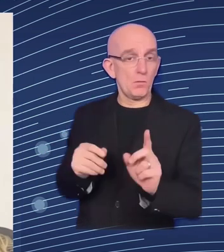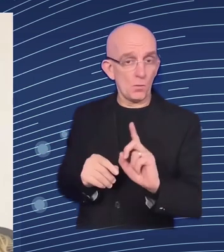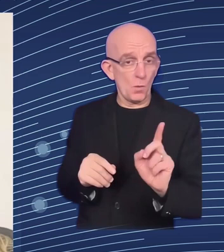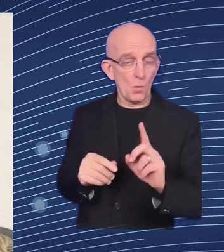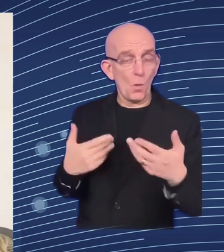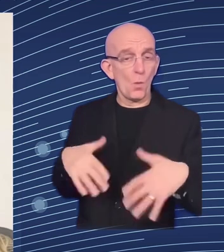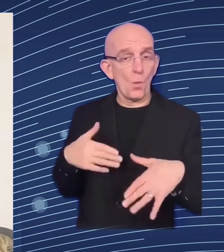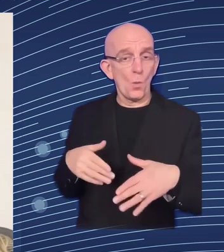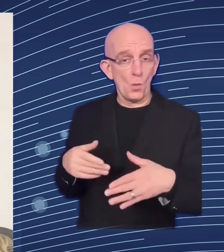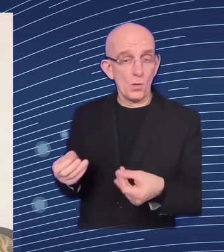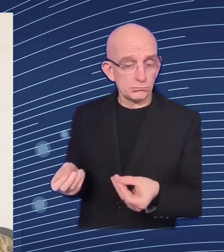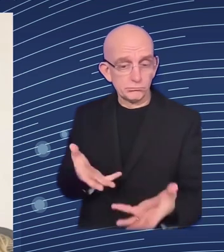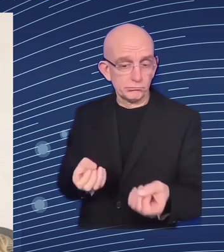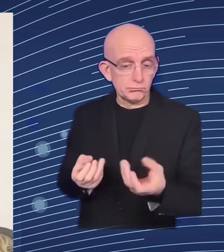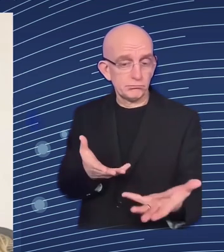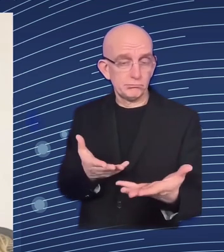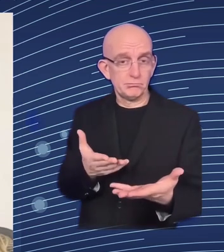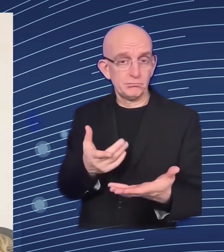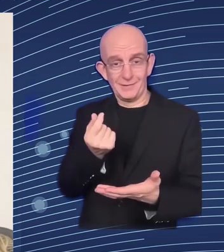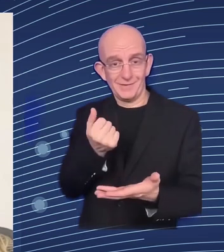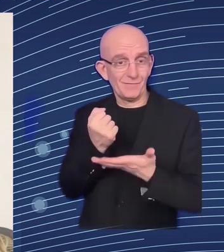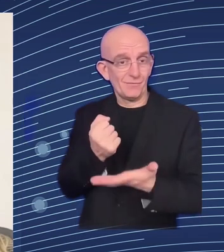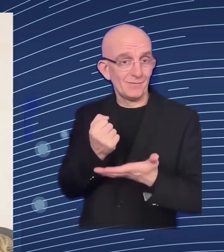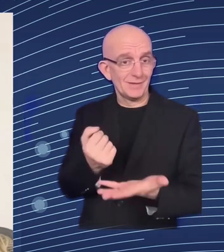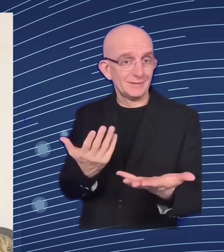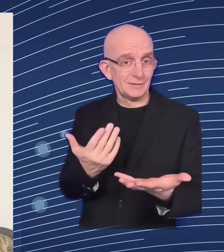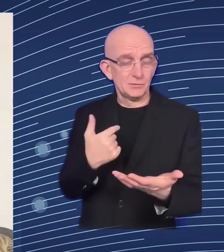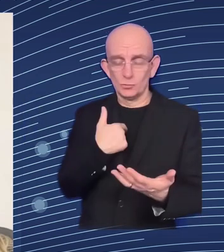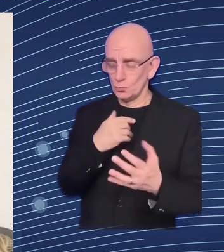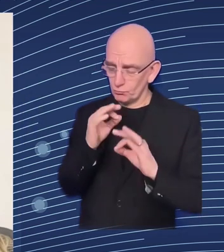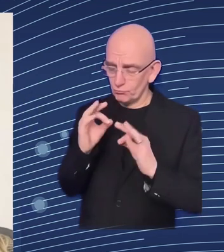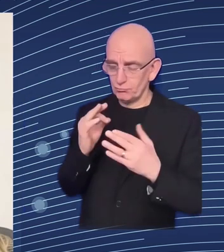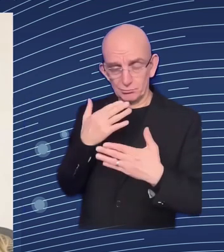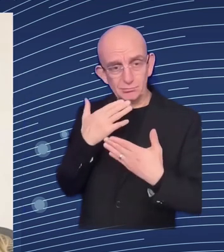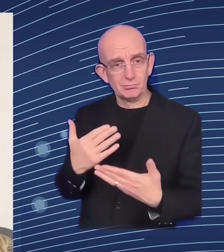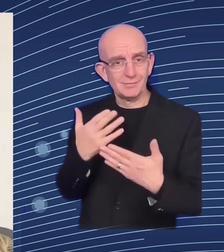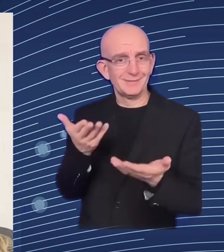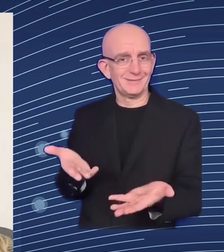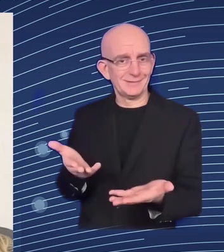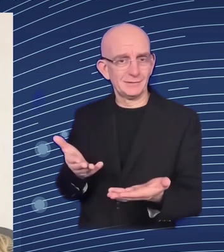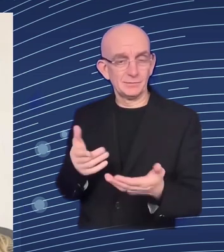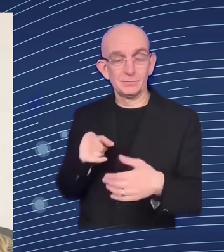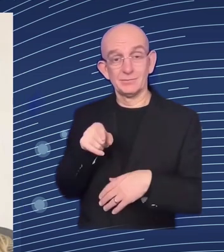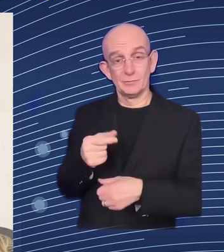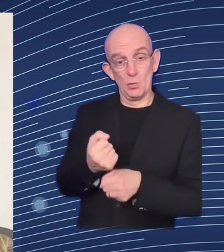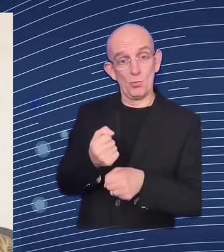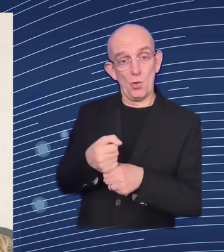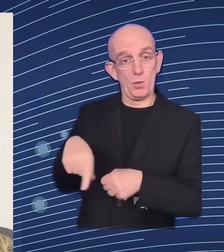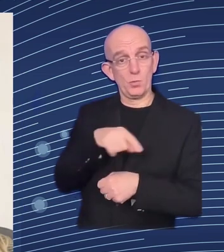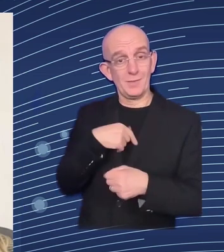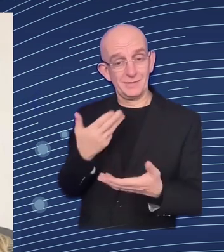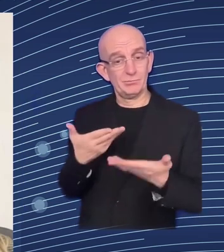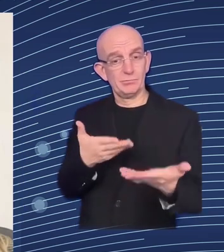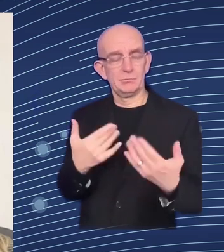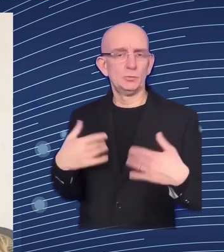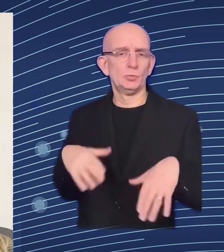that we do um the the work that i described in terms of how we support our clients how we um do um policy engagement